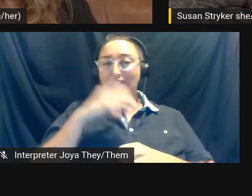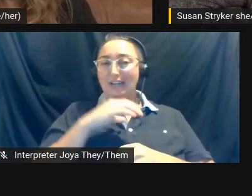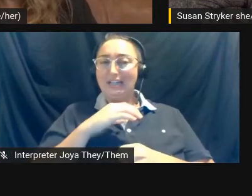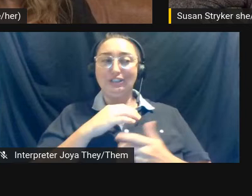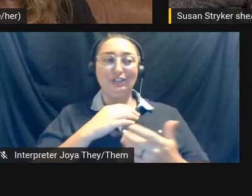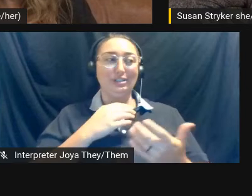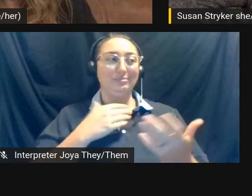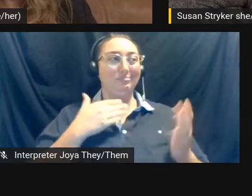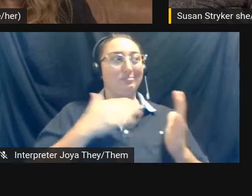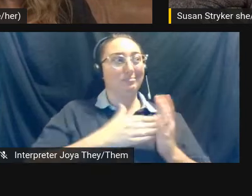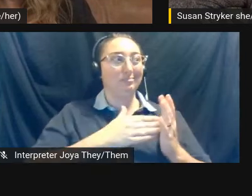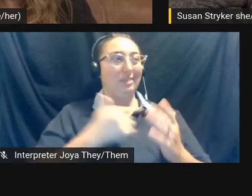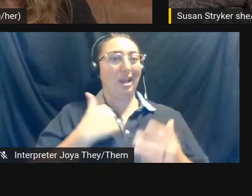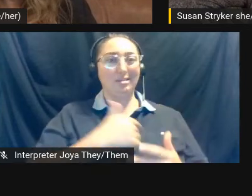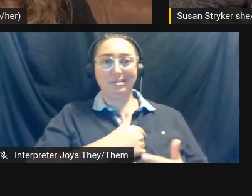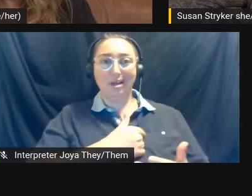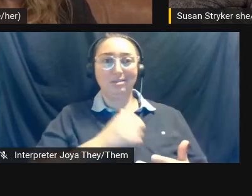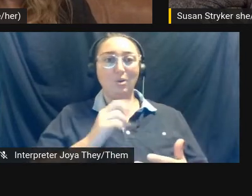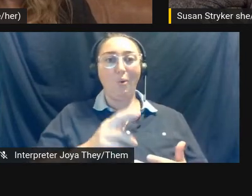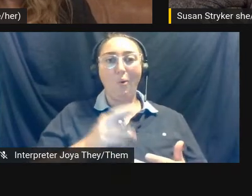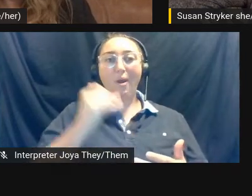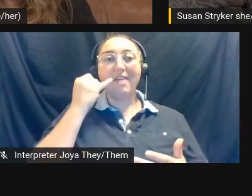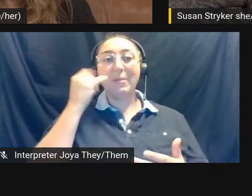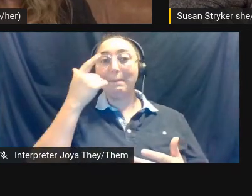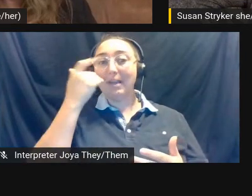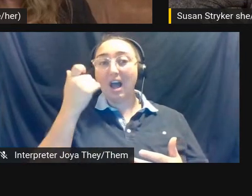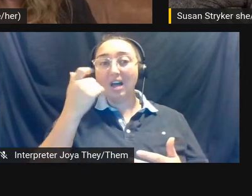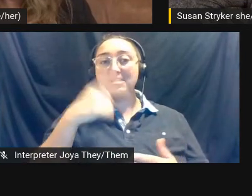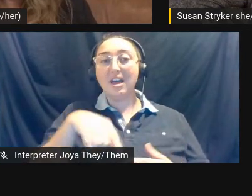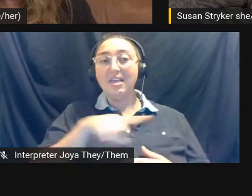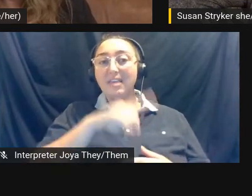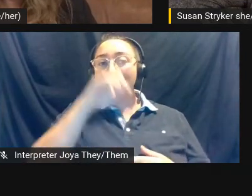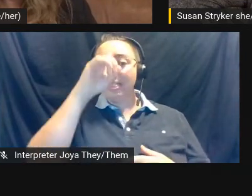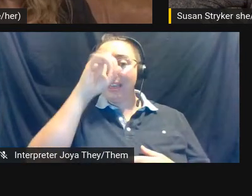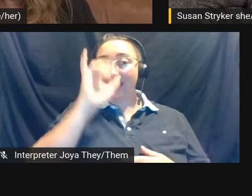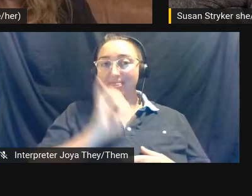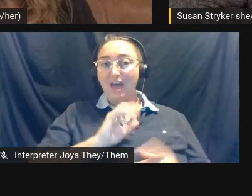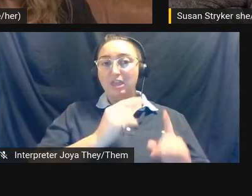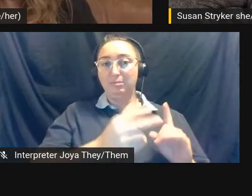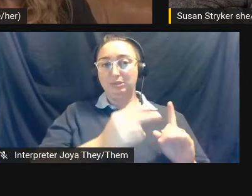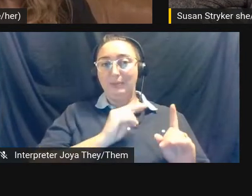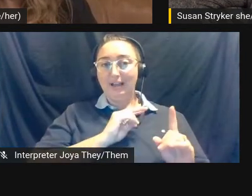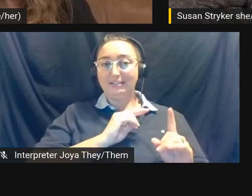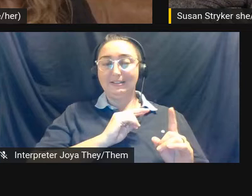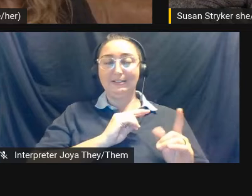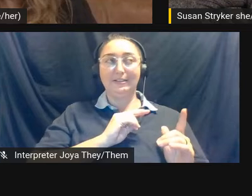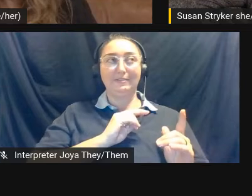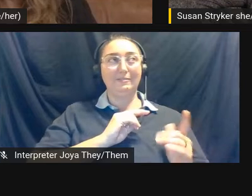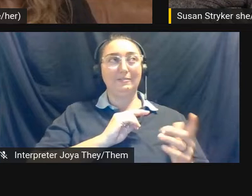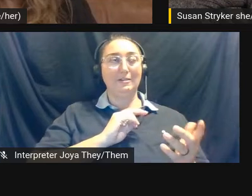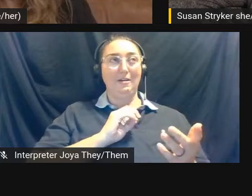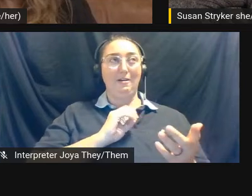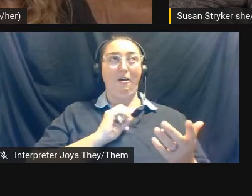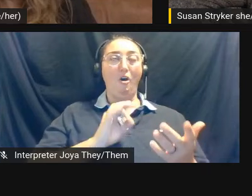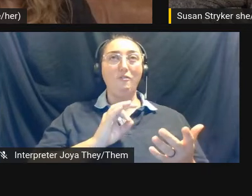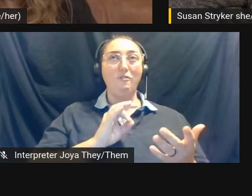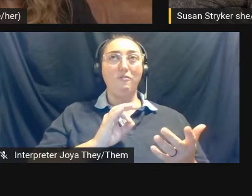people, or if it's because they think that's the aspect of those, those,